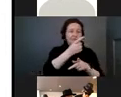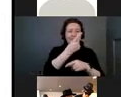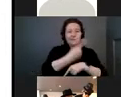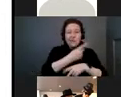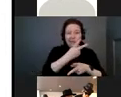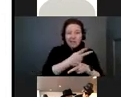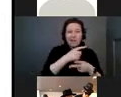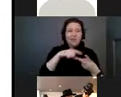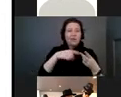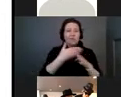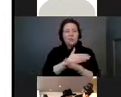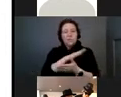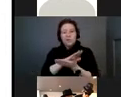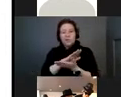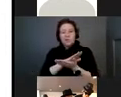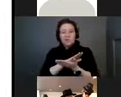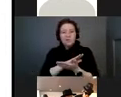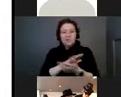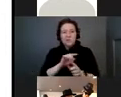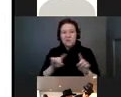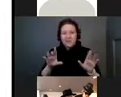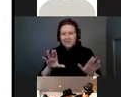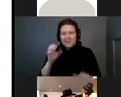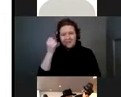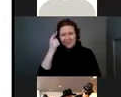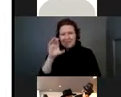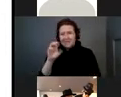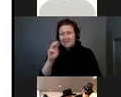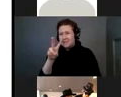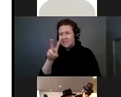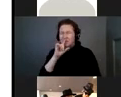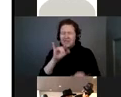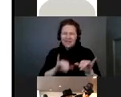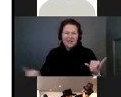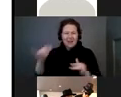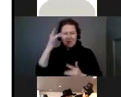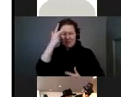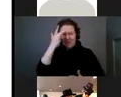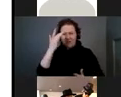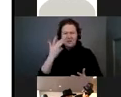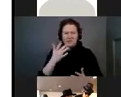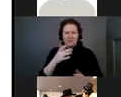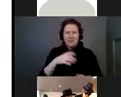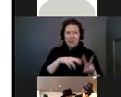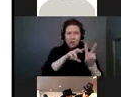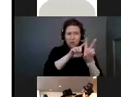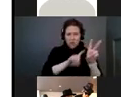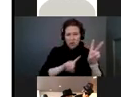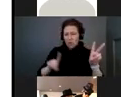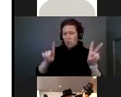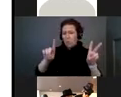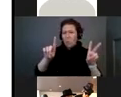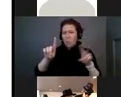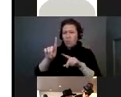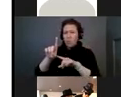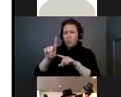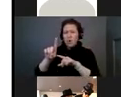But CMV is a very common virus, and one in 200 children are born with it, and most of them are not identified.